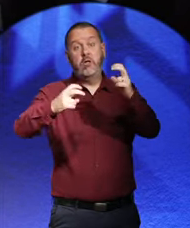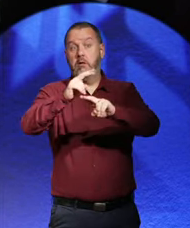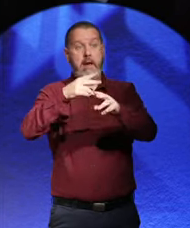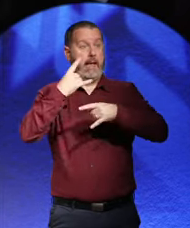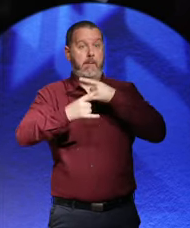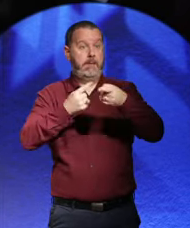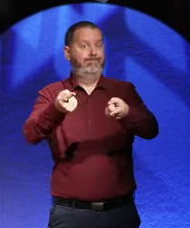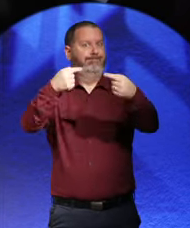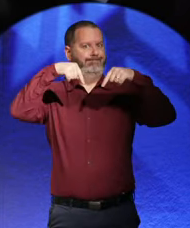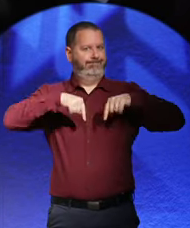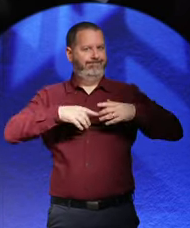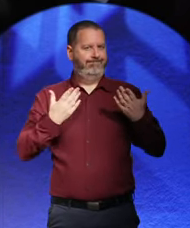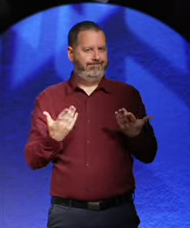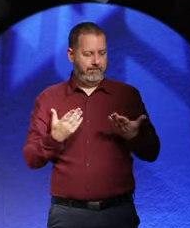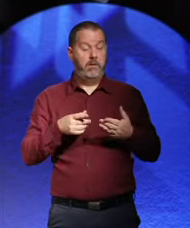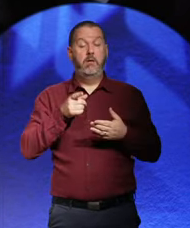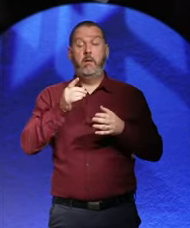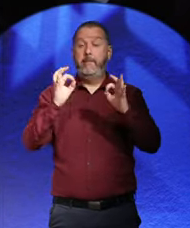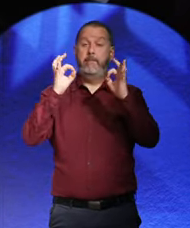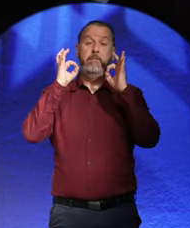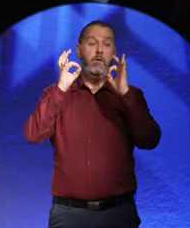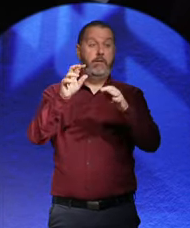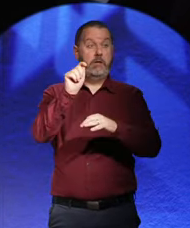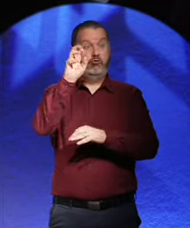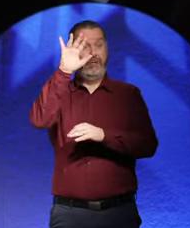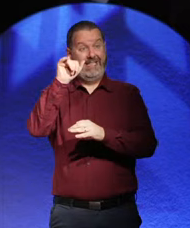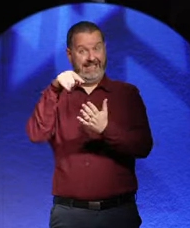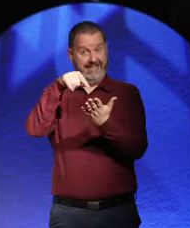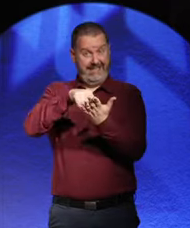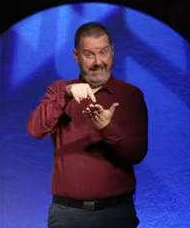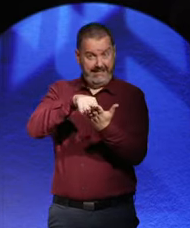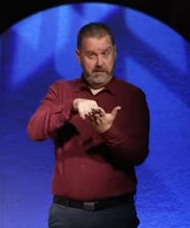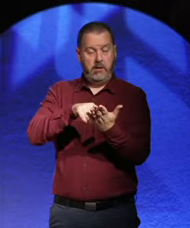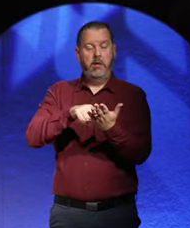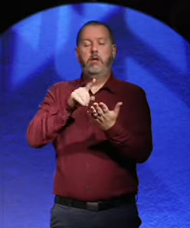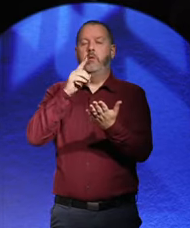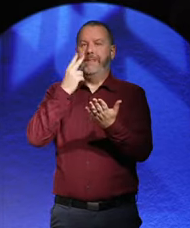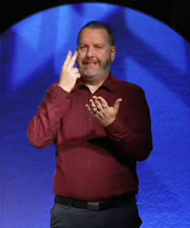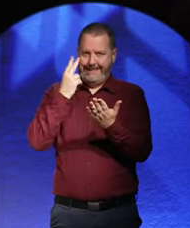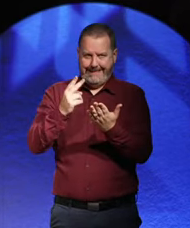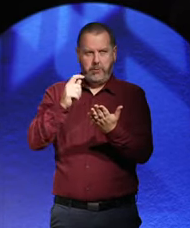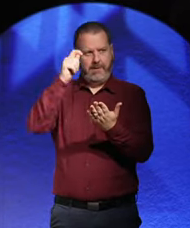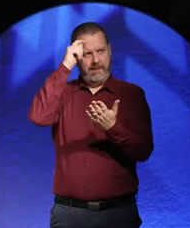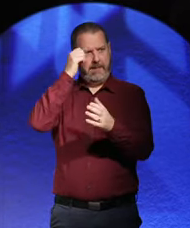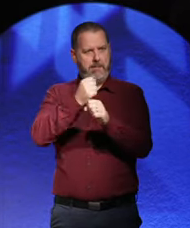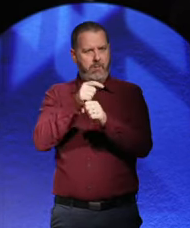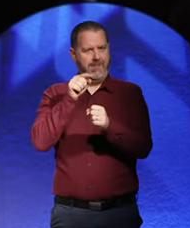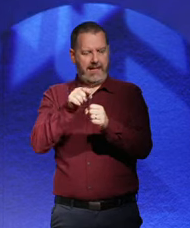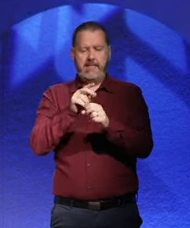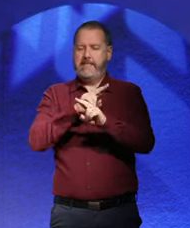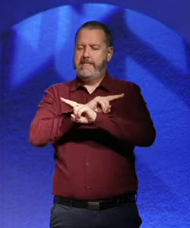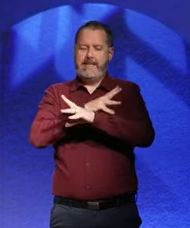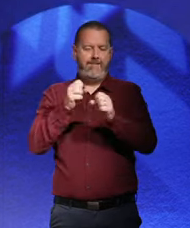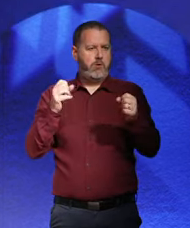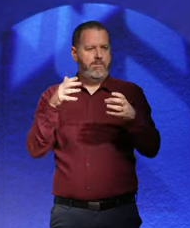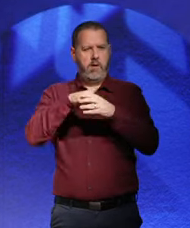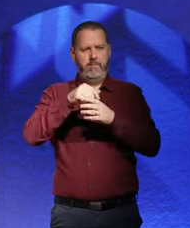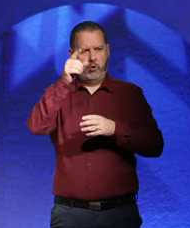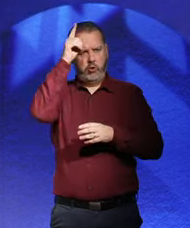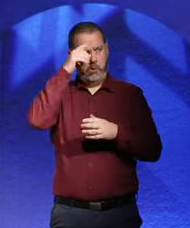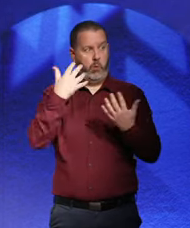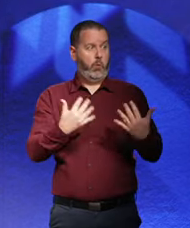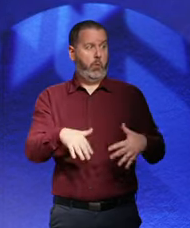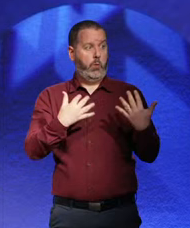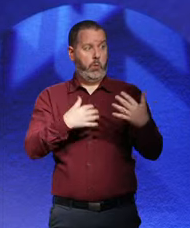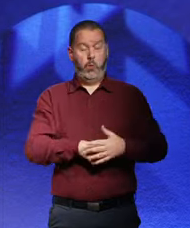model treaty for the avoidance of war drawn up at the German suggestion. Stresman? Well, I mean, if you read